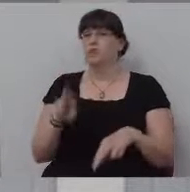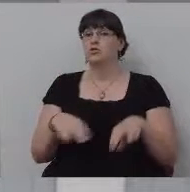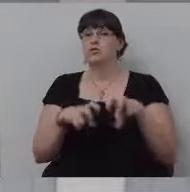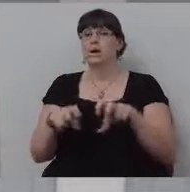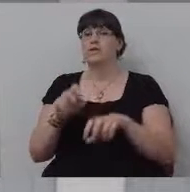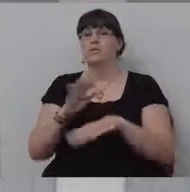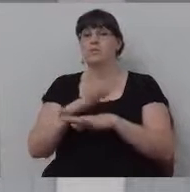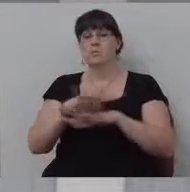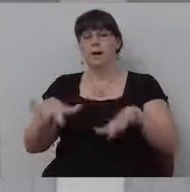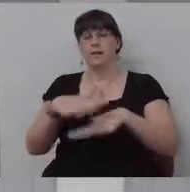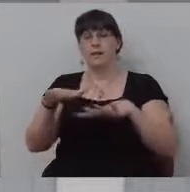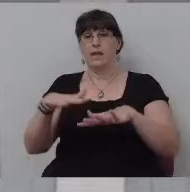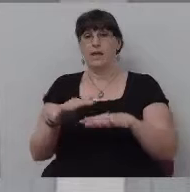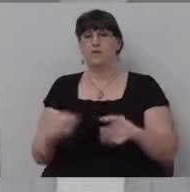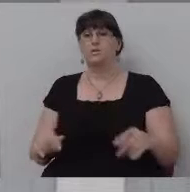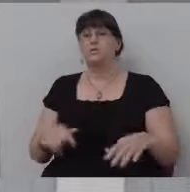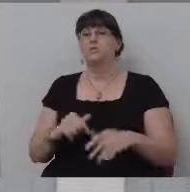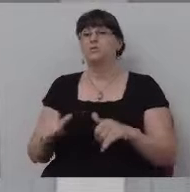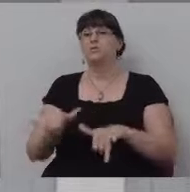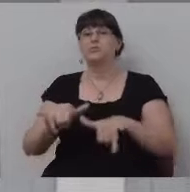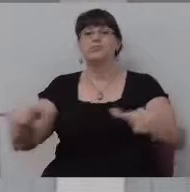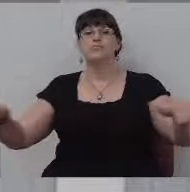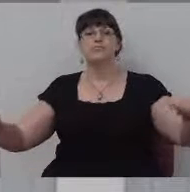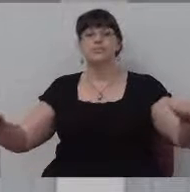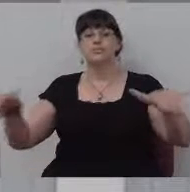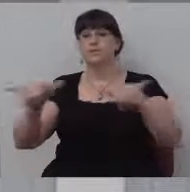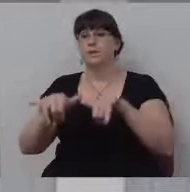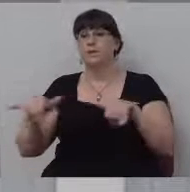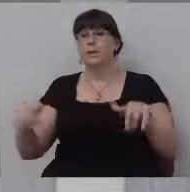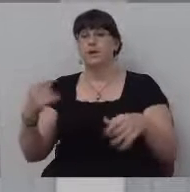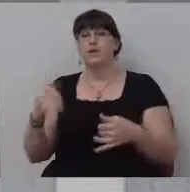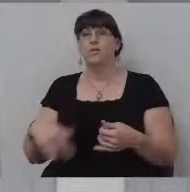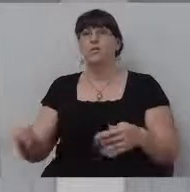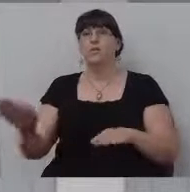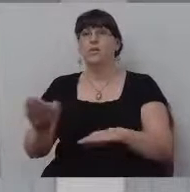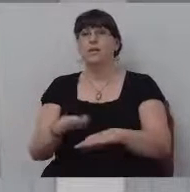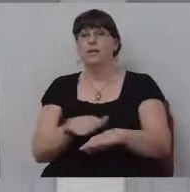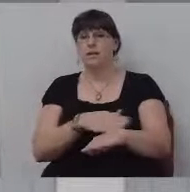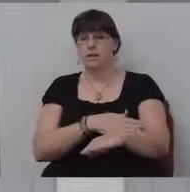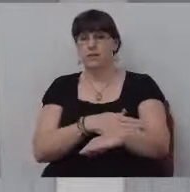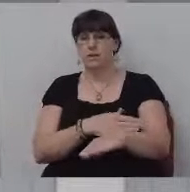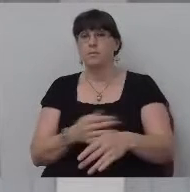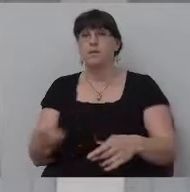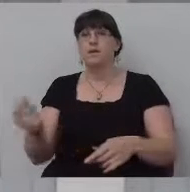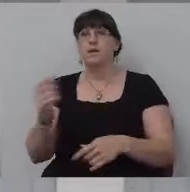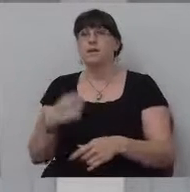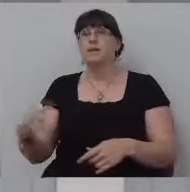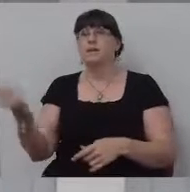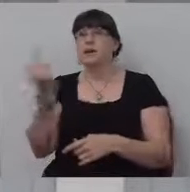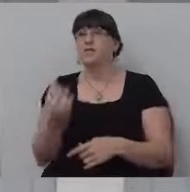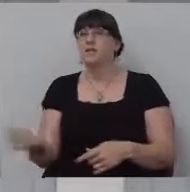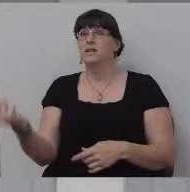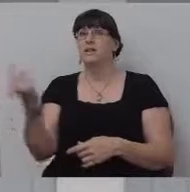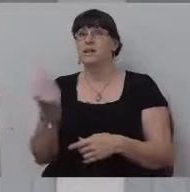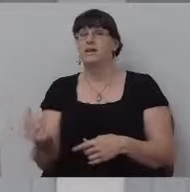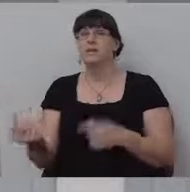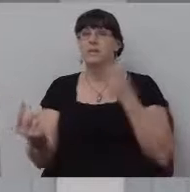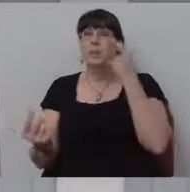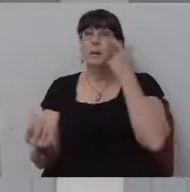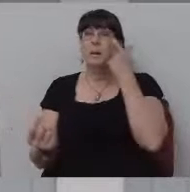land to any distance and for any time indefinitely or